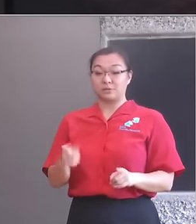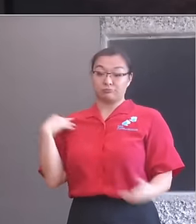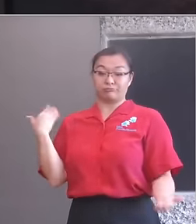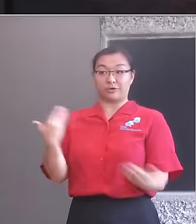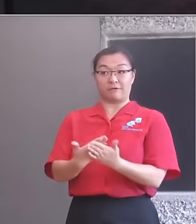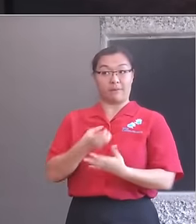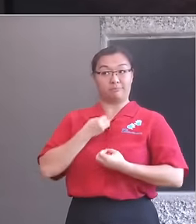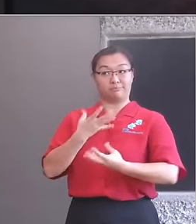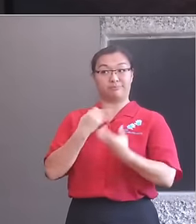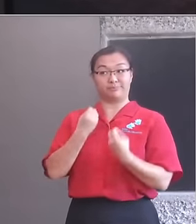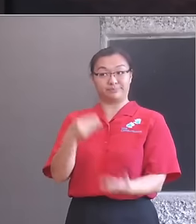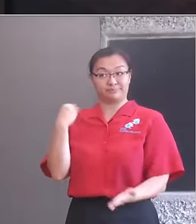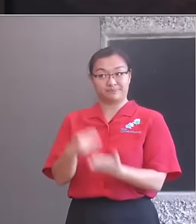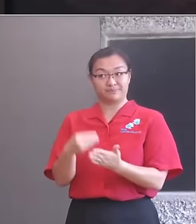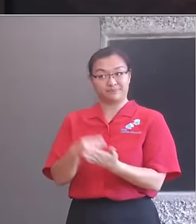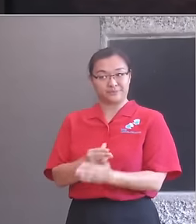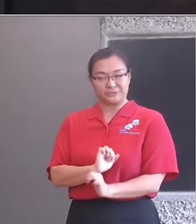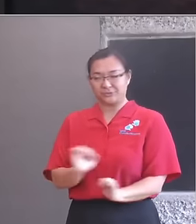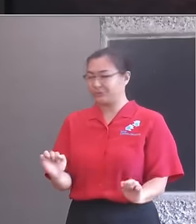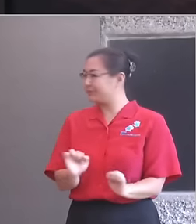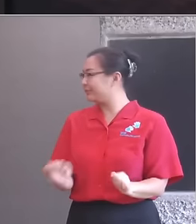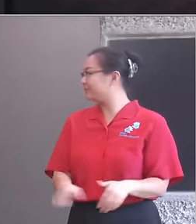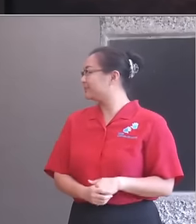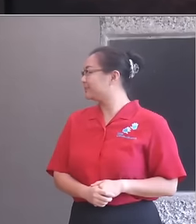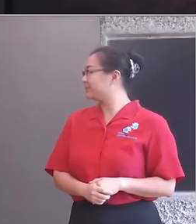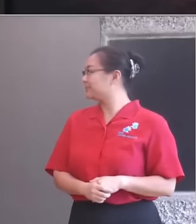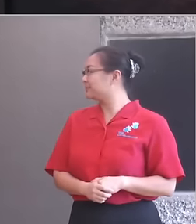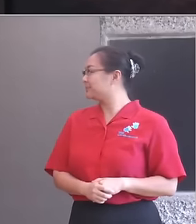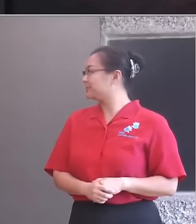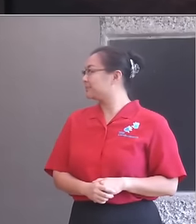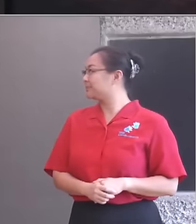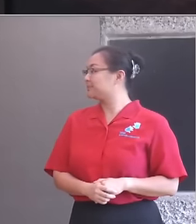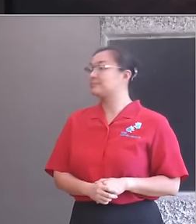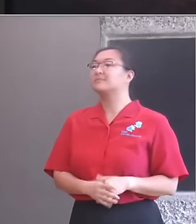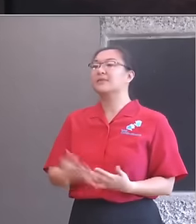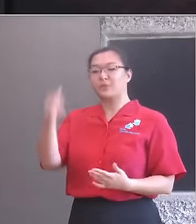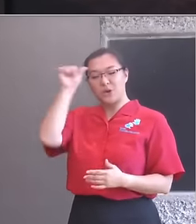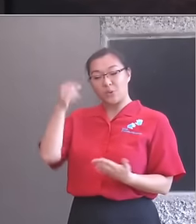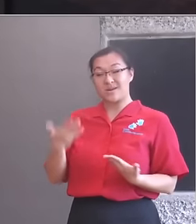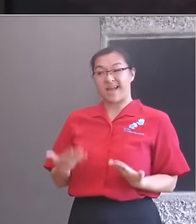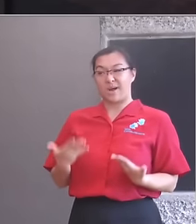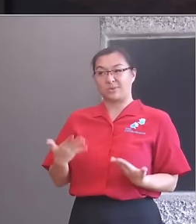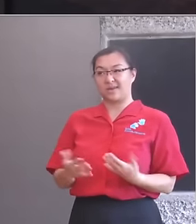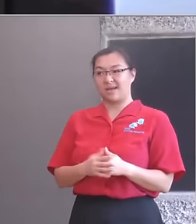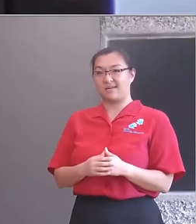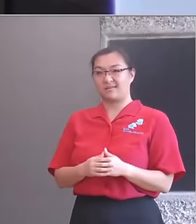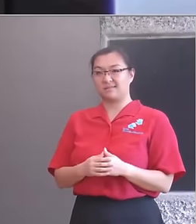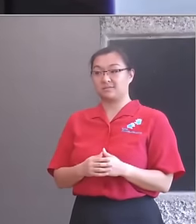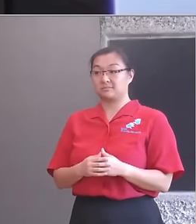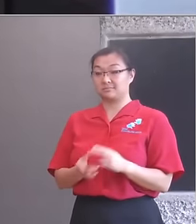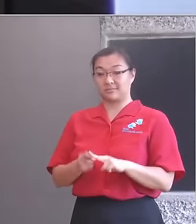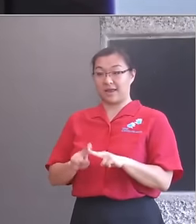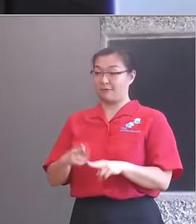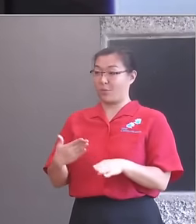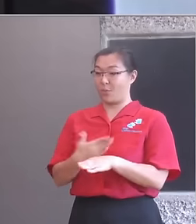in this era, significant progress on this scale is possible only through partnership. But just suppose, suppose that there